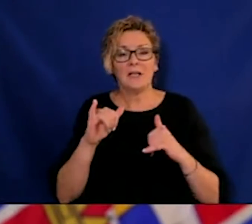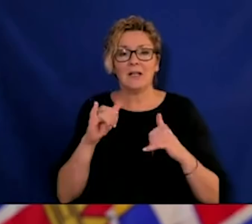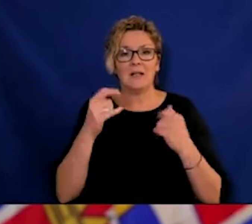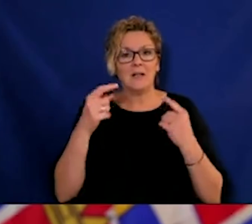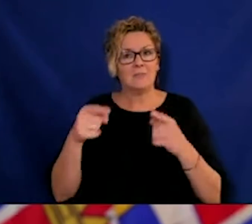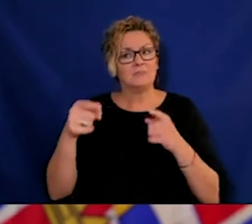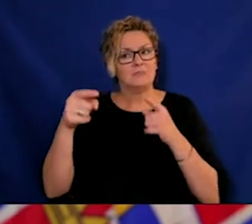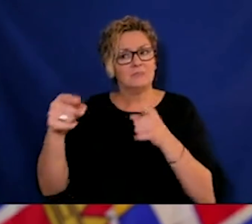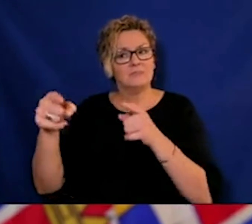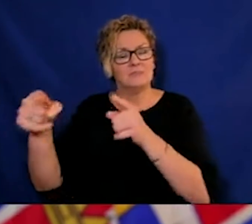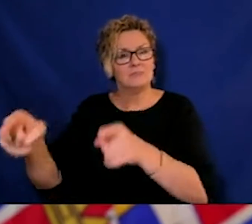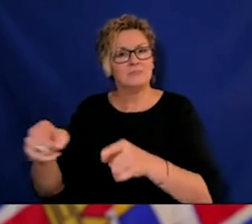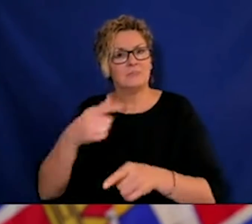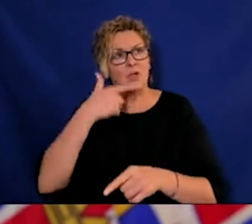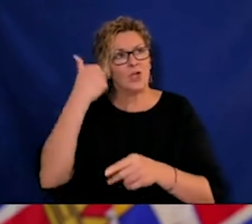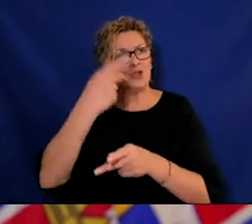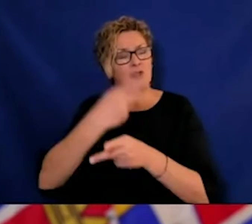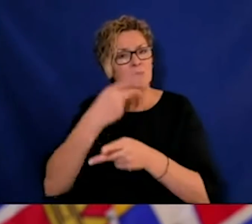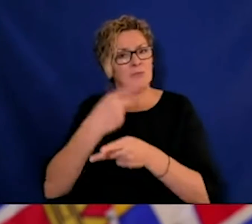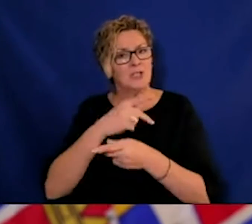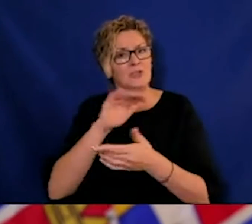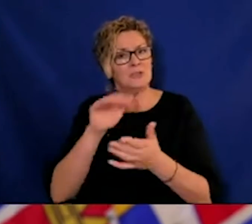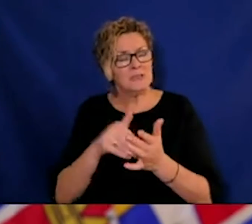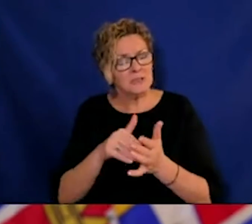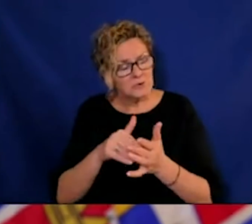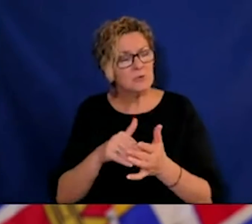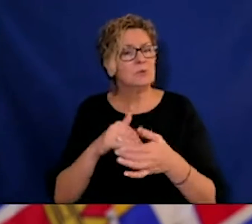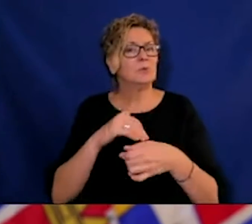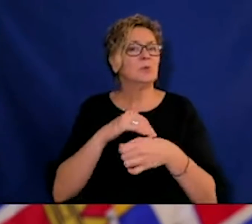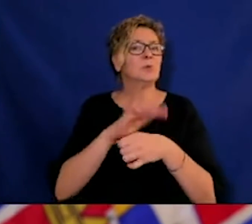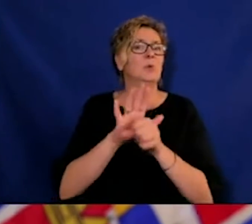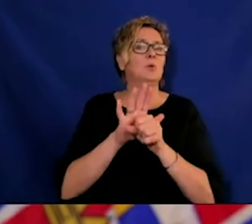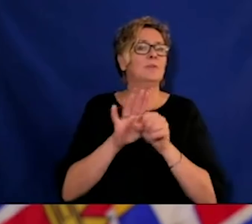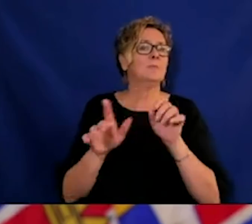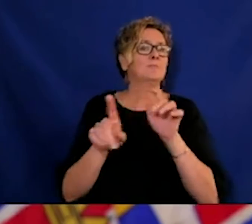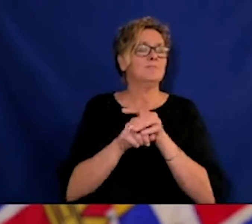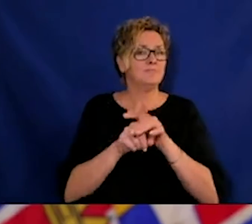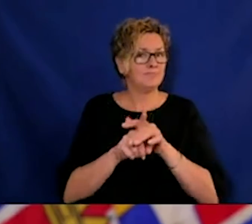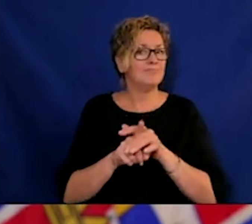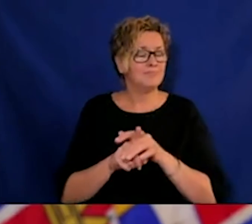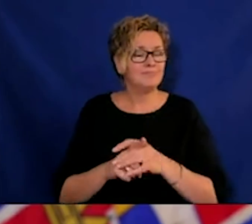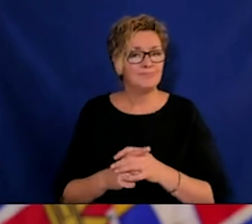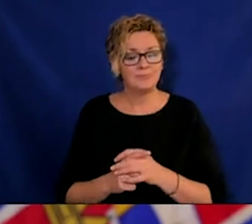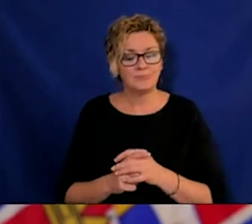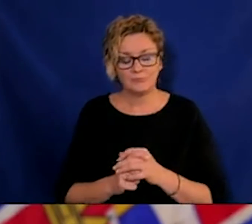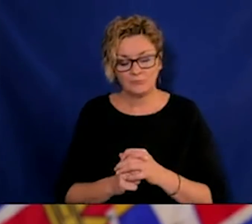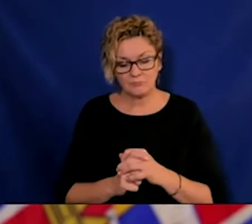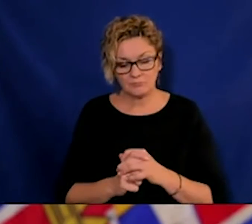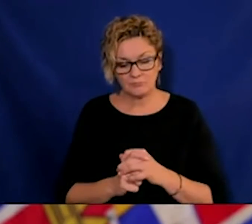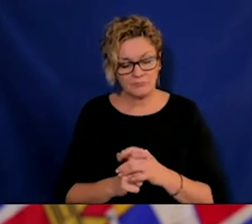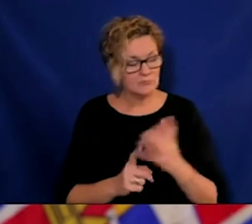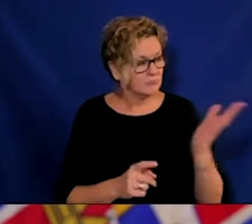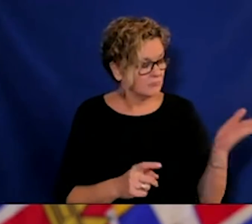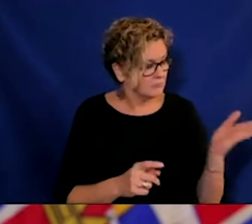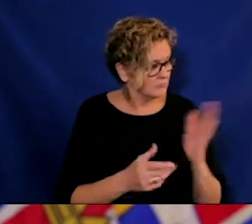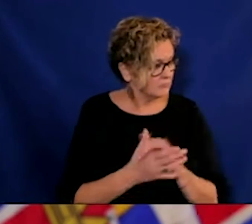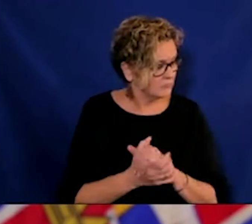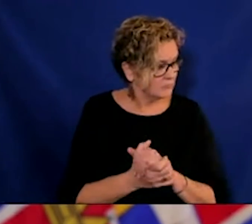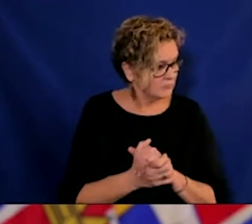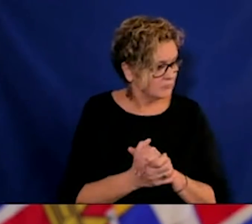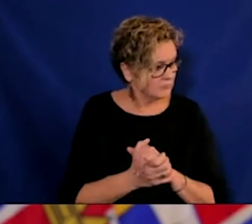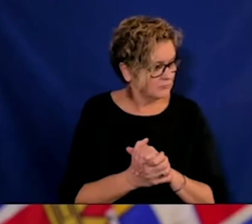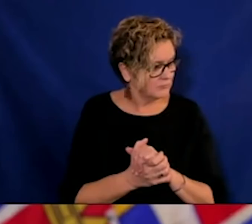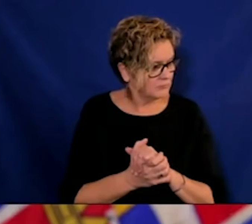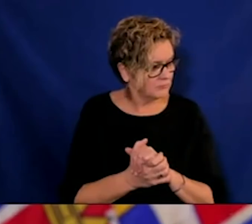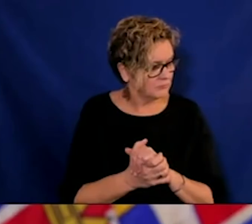-up, Rob? Well, just on that, because their concern is, the visitors that are going in, whether they're